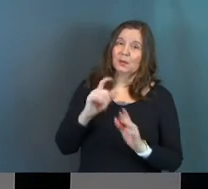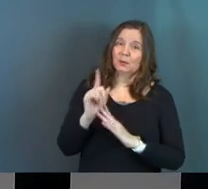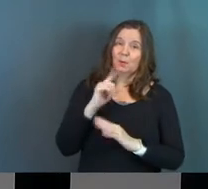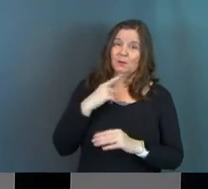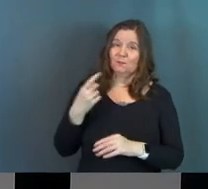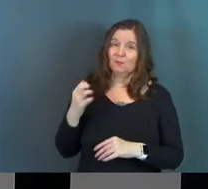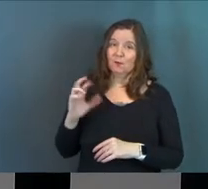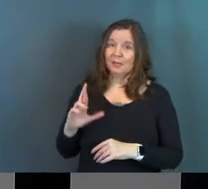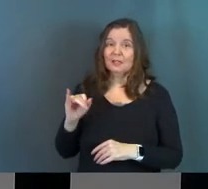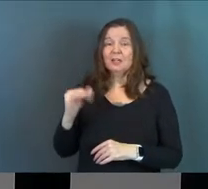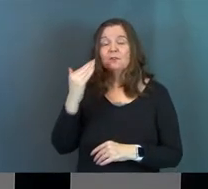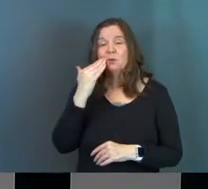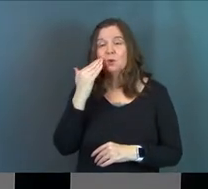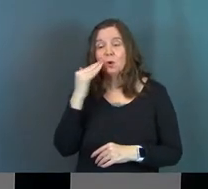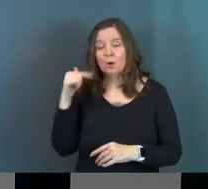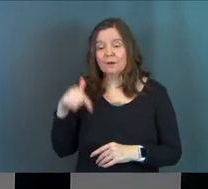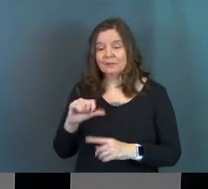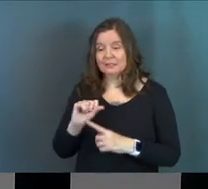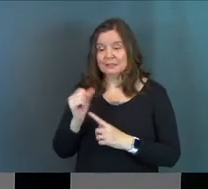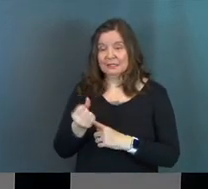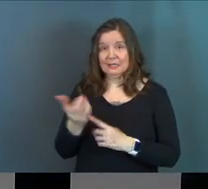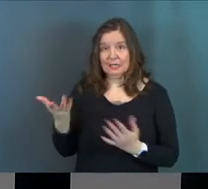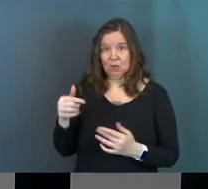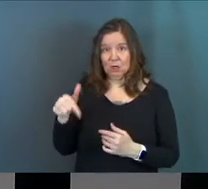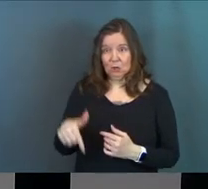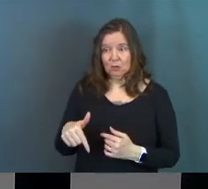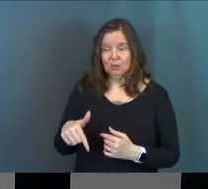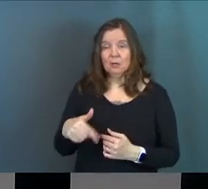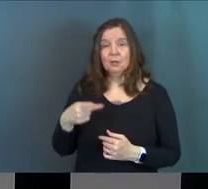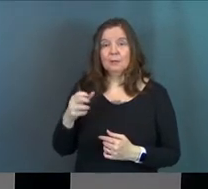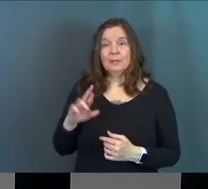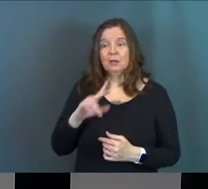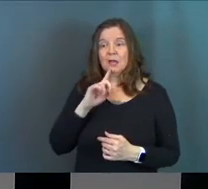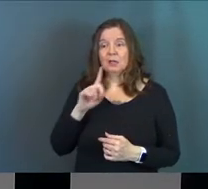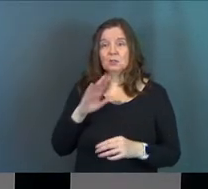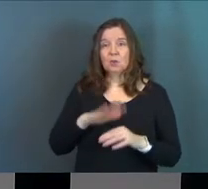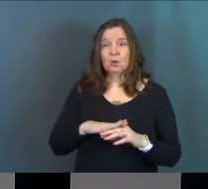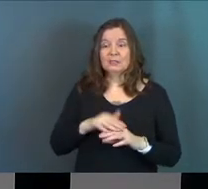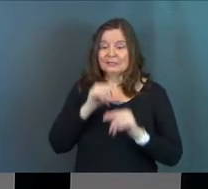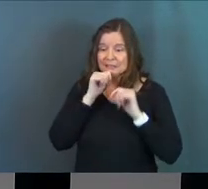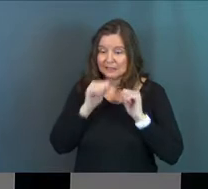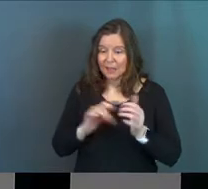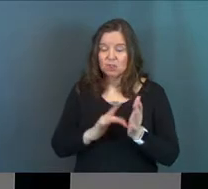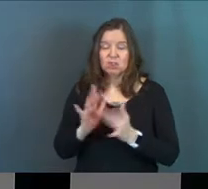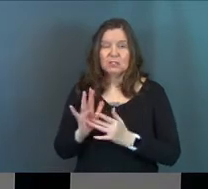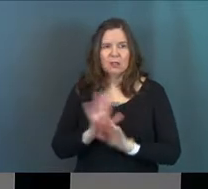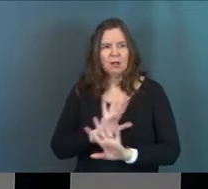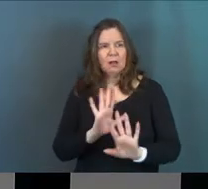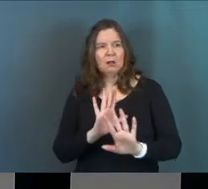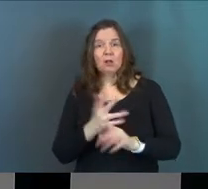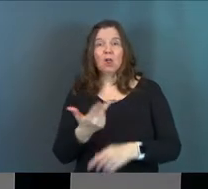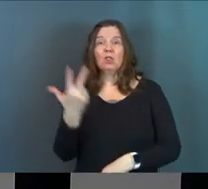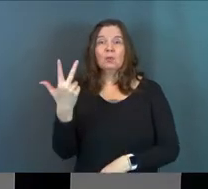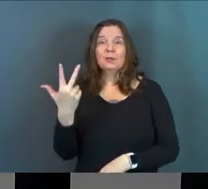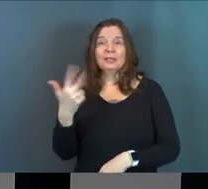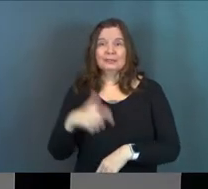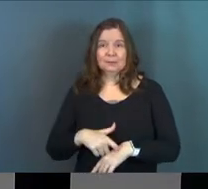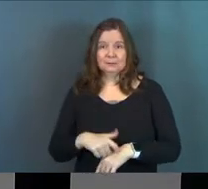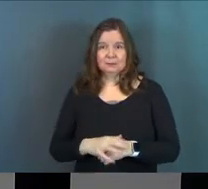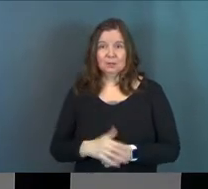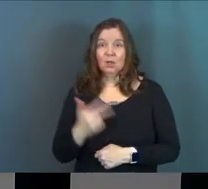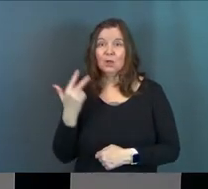moment for Peter, okay? If you know of this scene right here, Peter actually goes on and he denies Jesus three times.